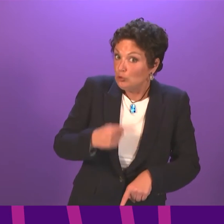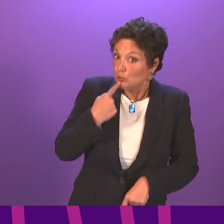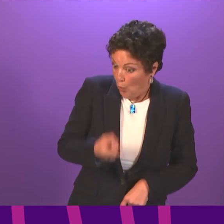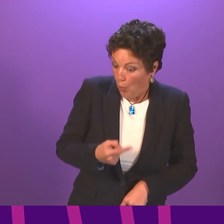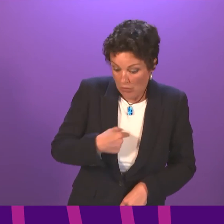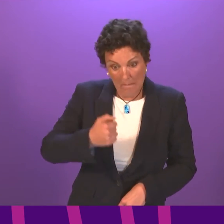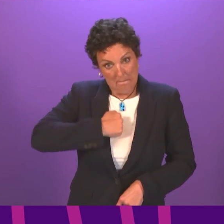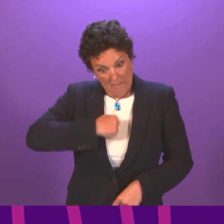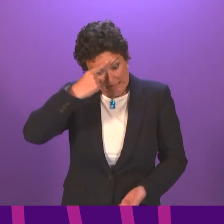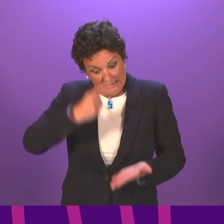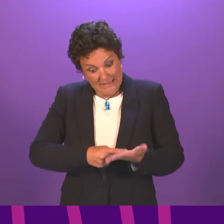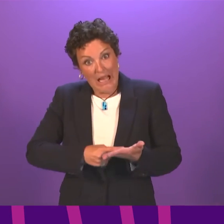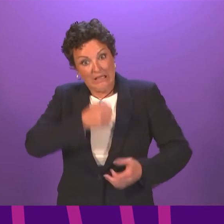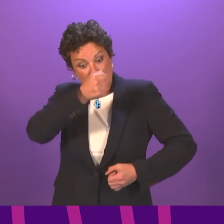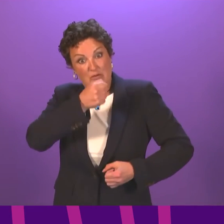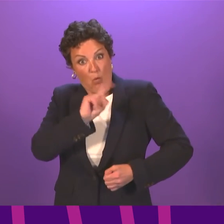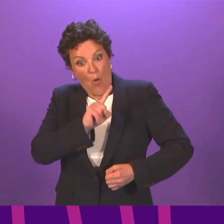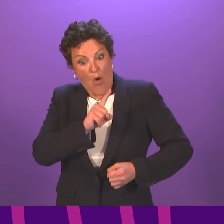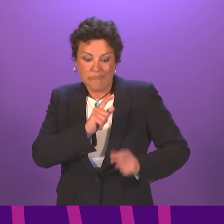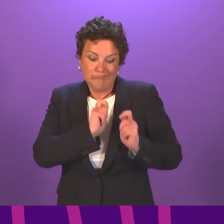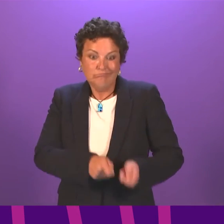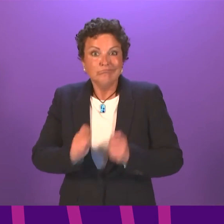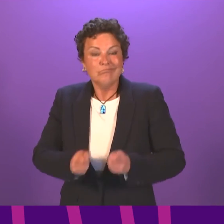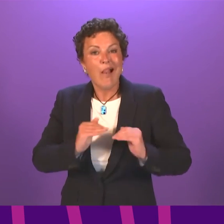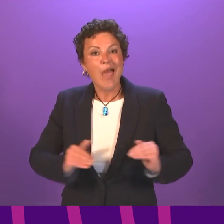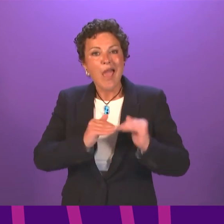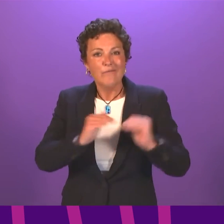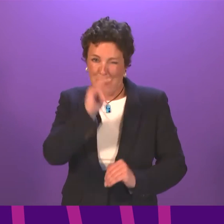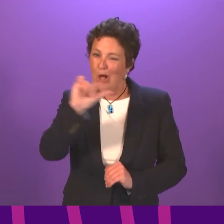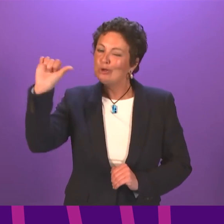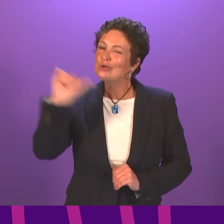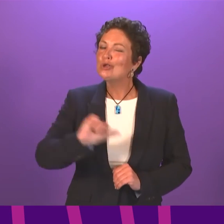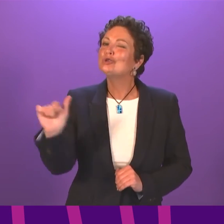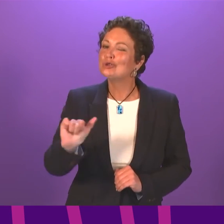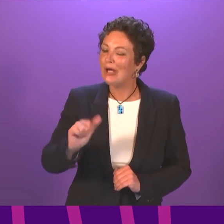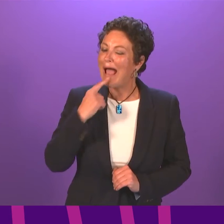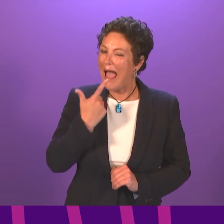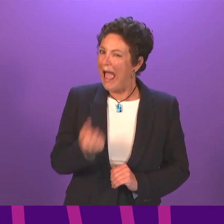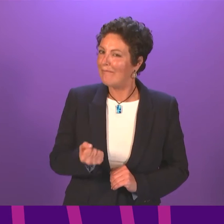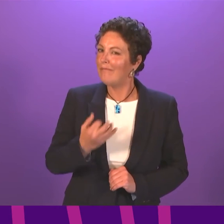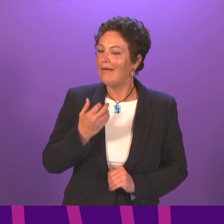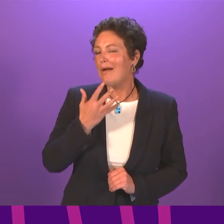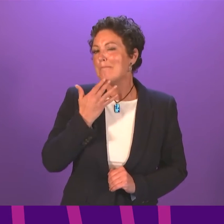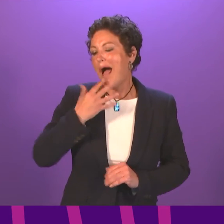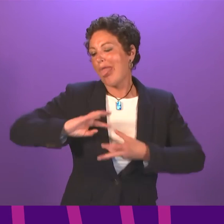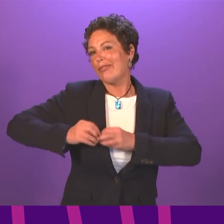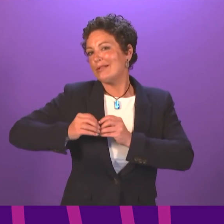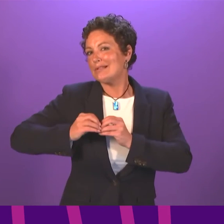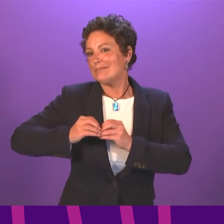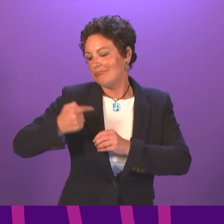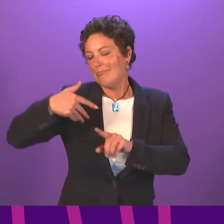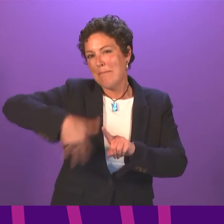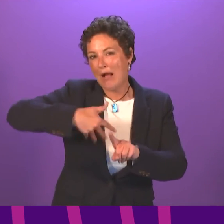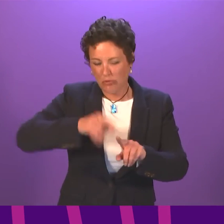alone, except there is an algorithm lurking in the background. Young people feel cheated by another deeply unfair